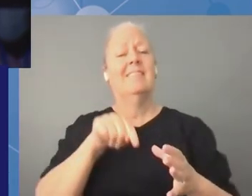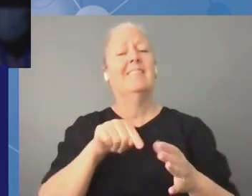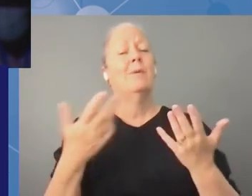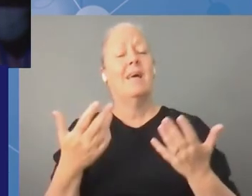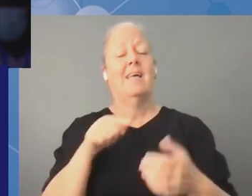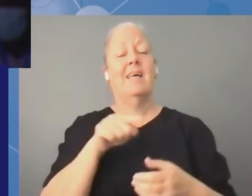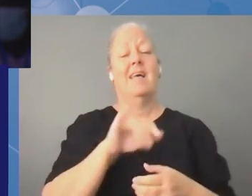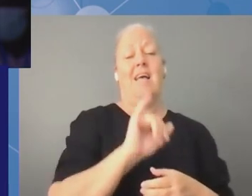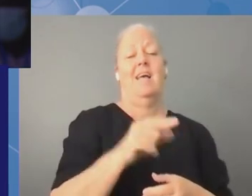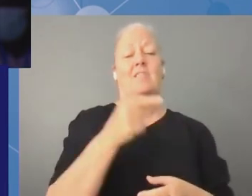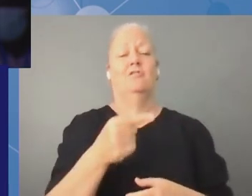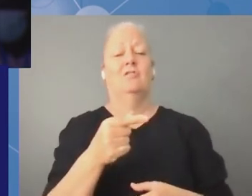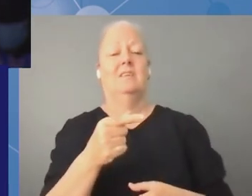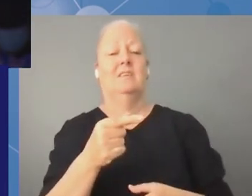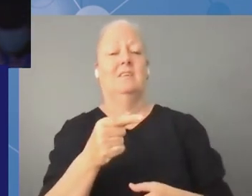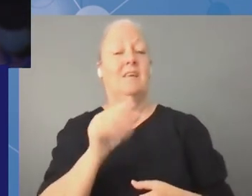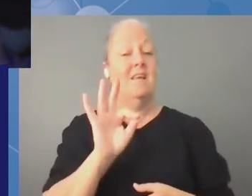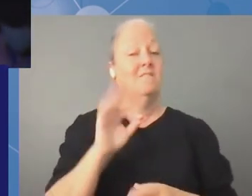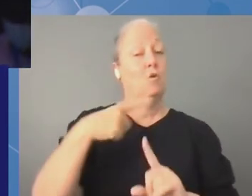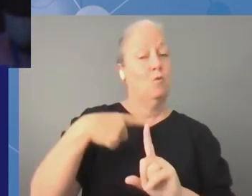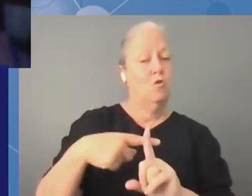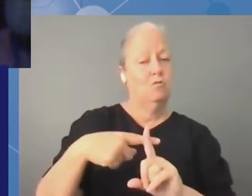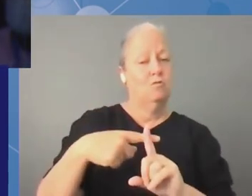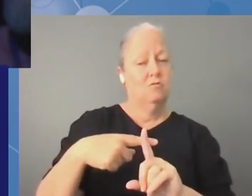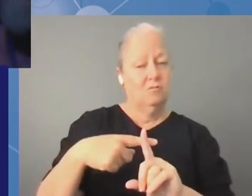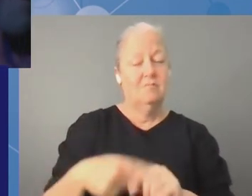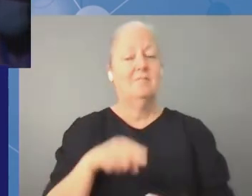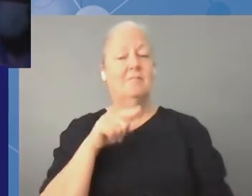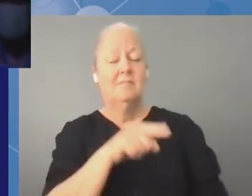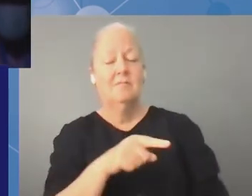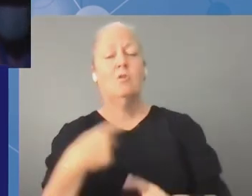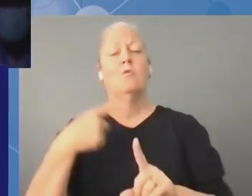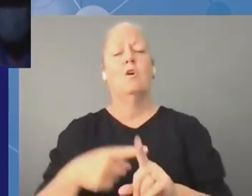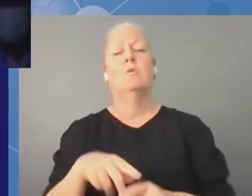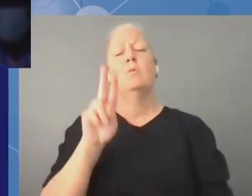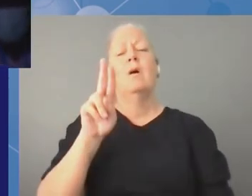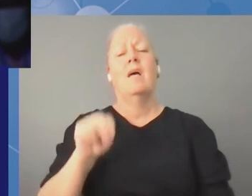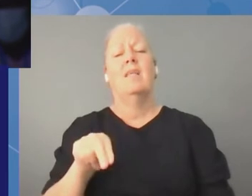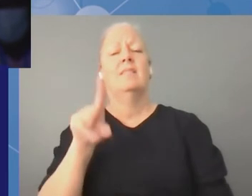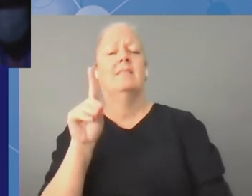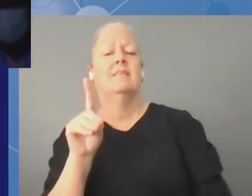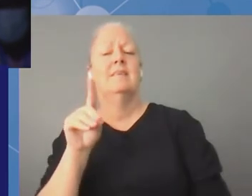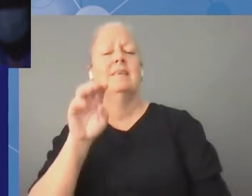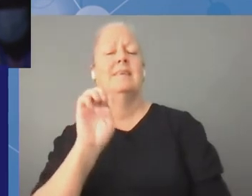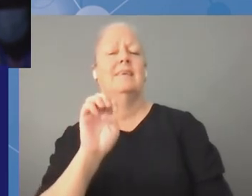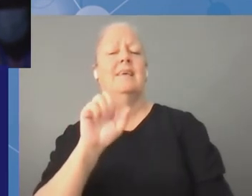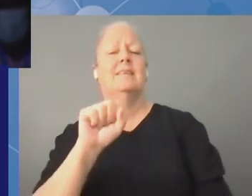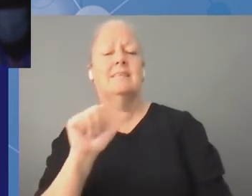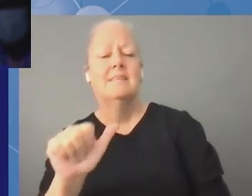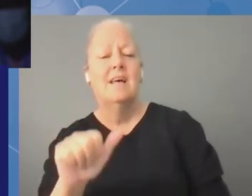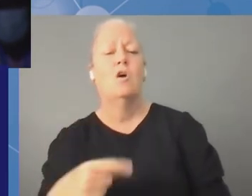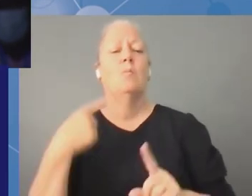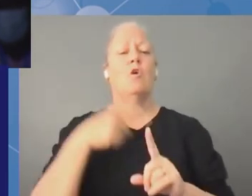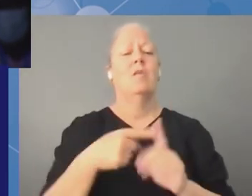desa and the tech and voice office on the stage in our in our session was also very well received by the dynamic